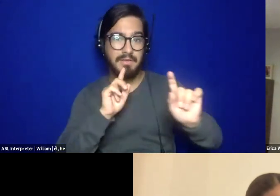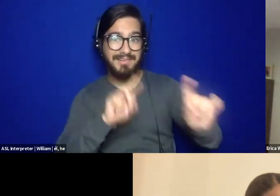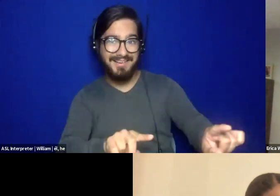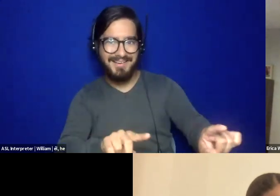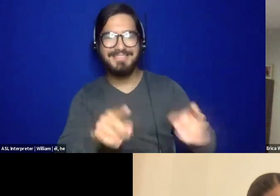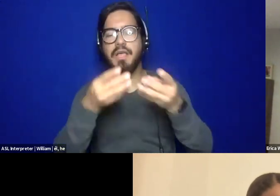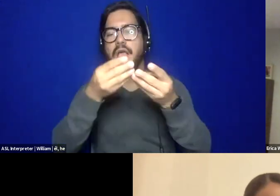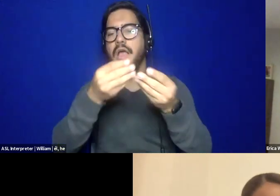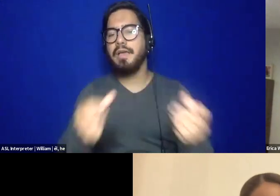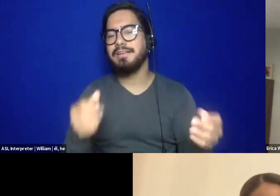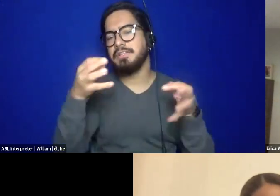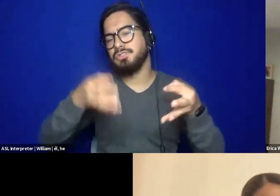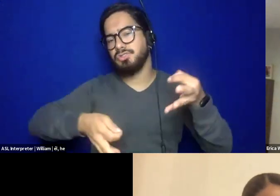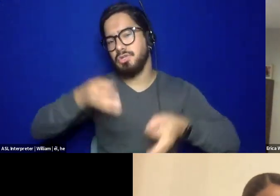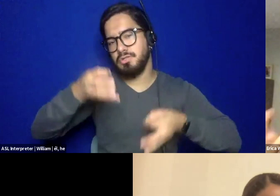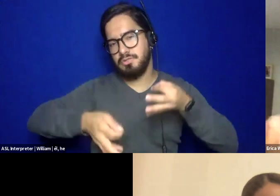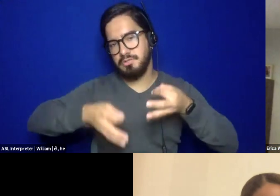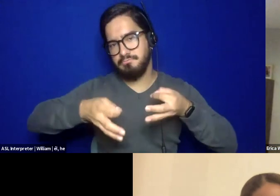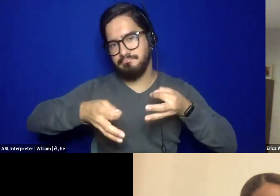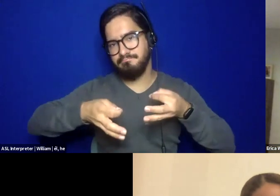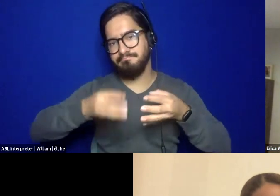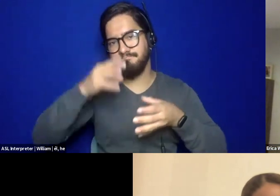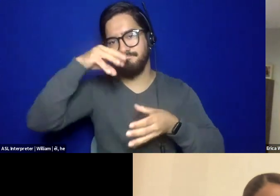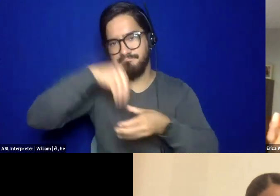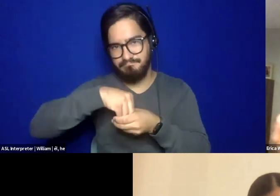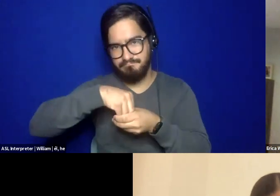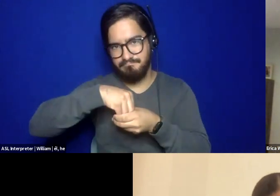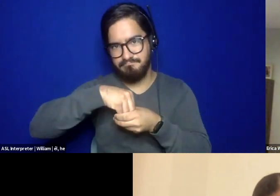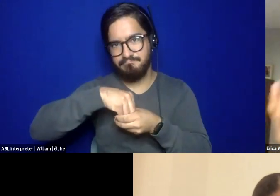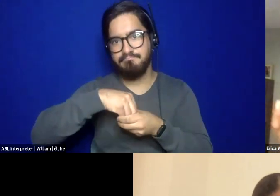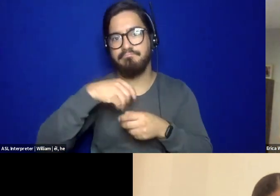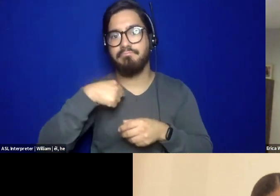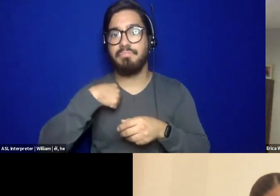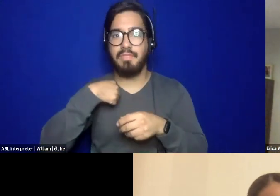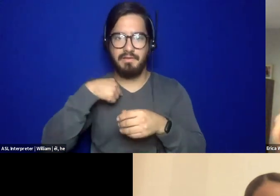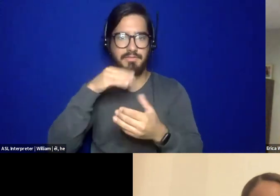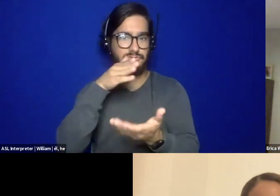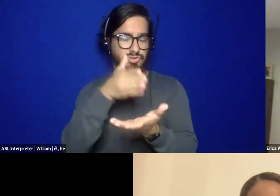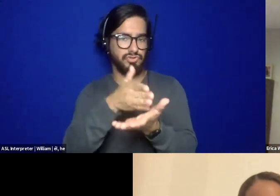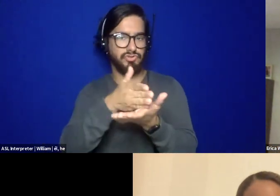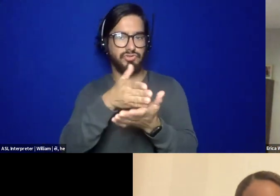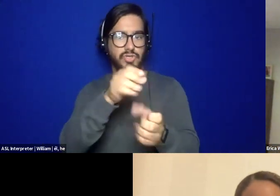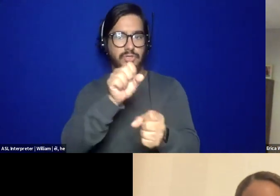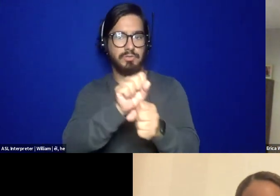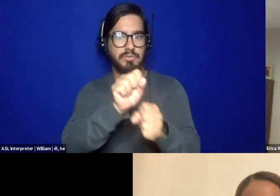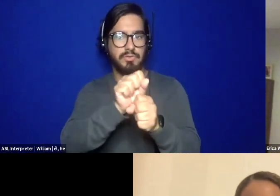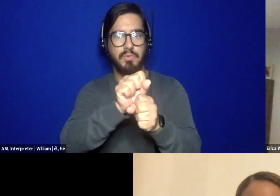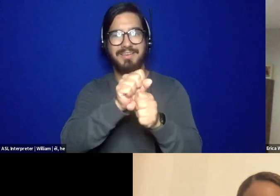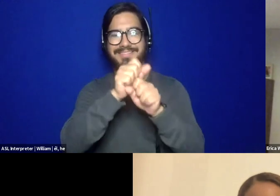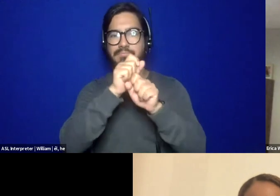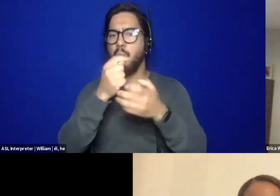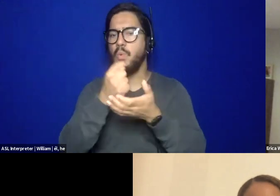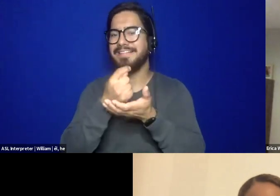healing justice as a framework. I stopped doing my work in the context of the like mental health framework or therapy framework a long time ago,